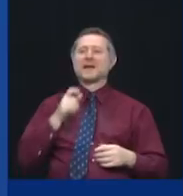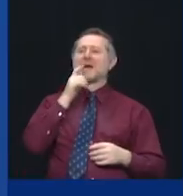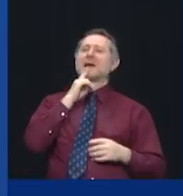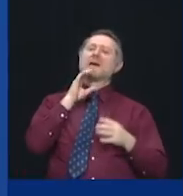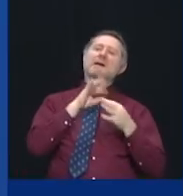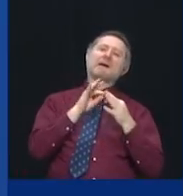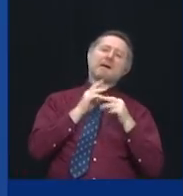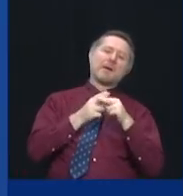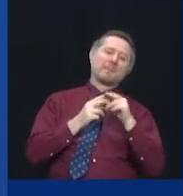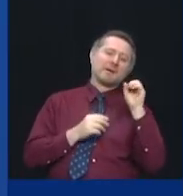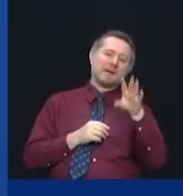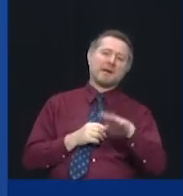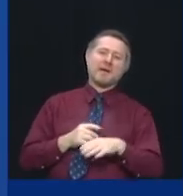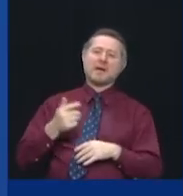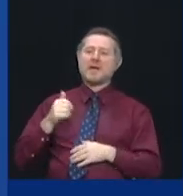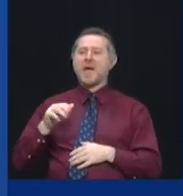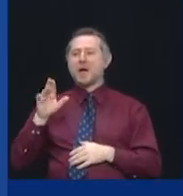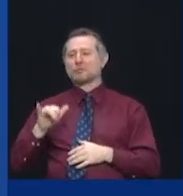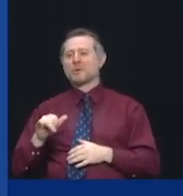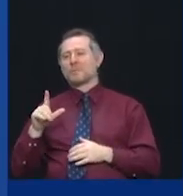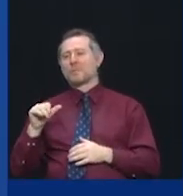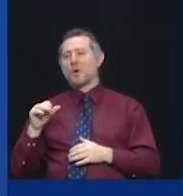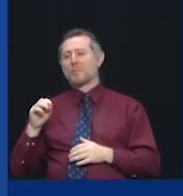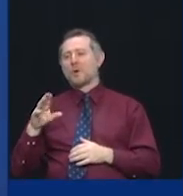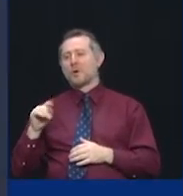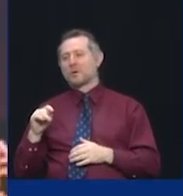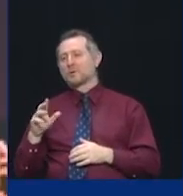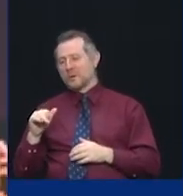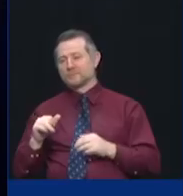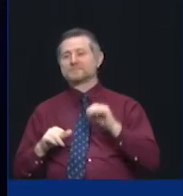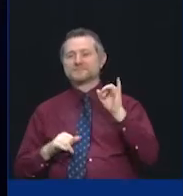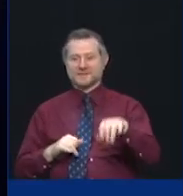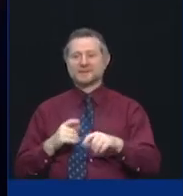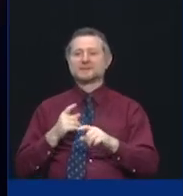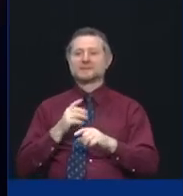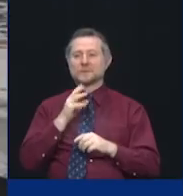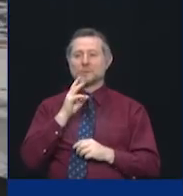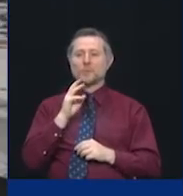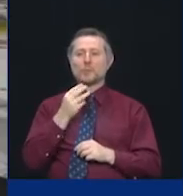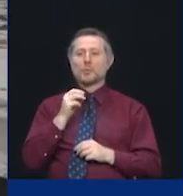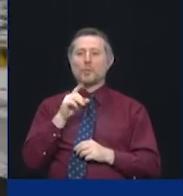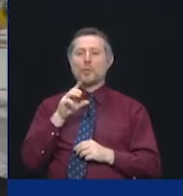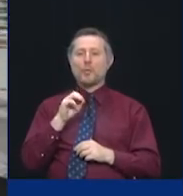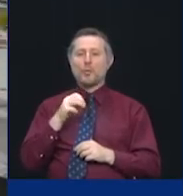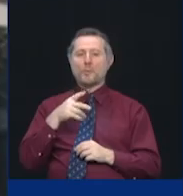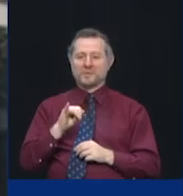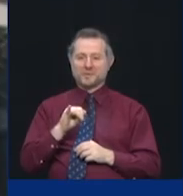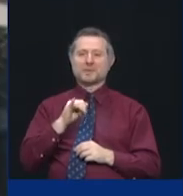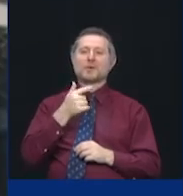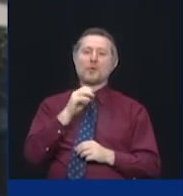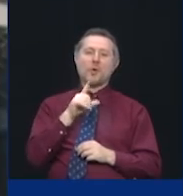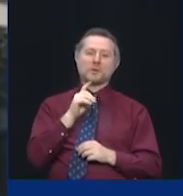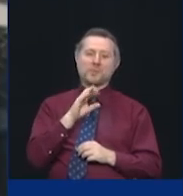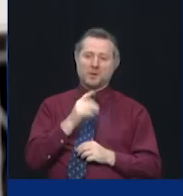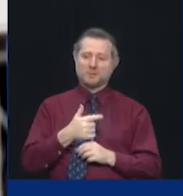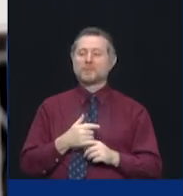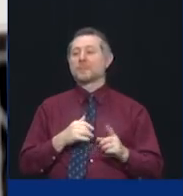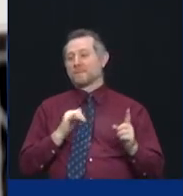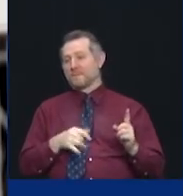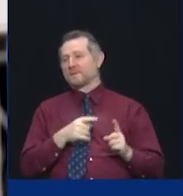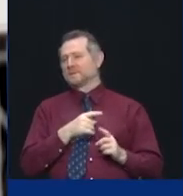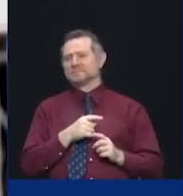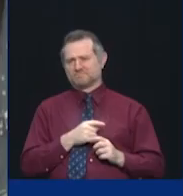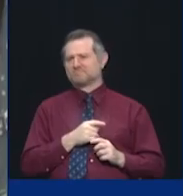Gary LaBarbera gets the coin. Next one. New York State is no stranger to a challenge. And after a most